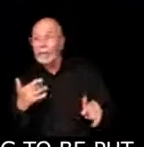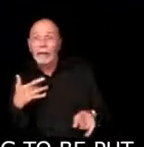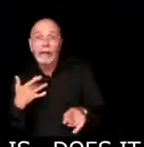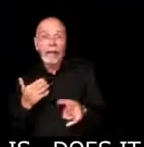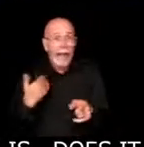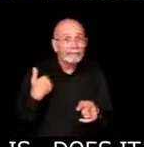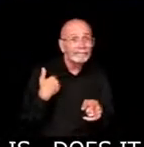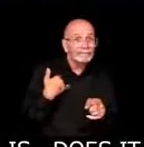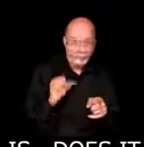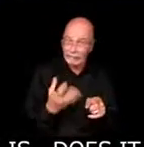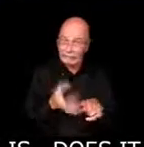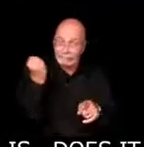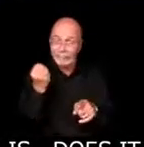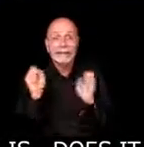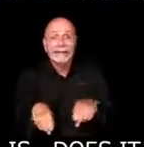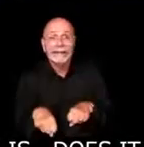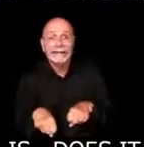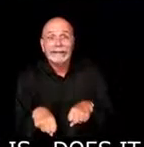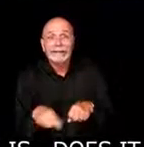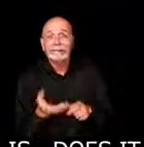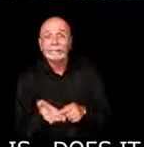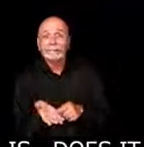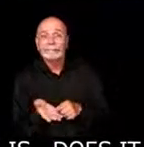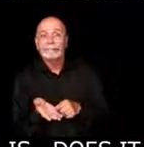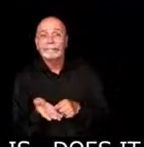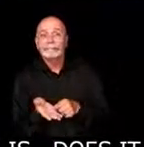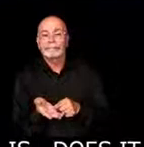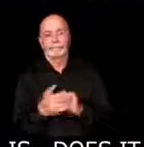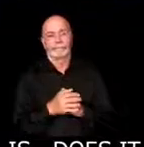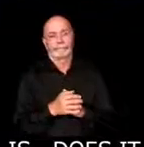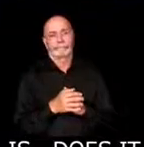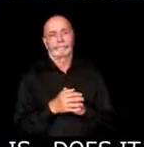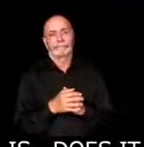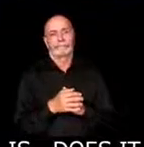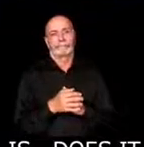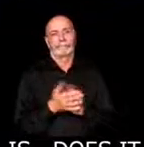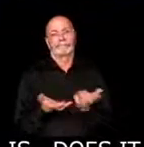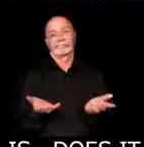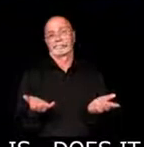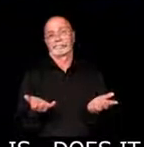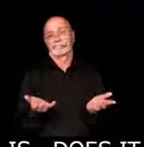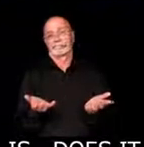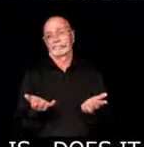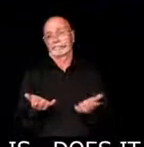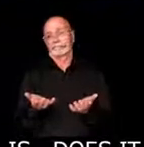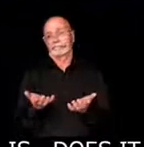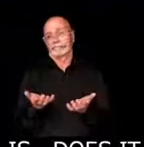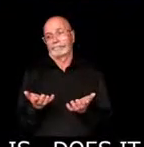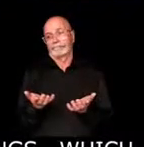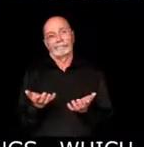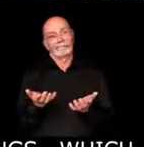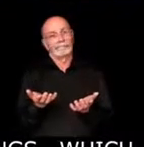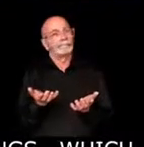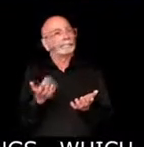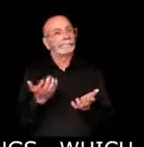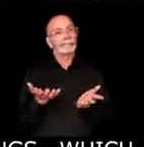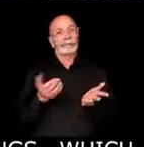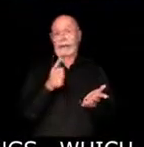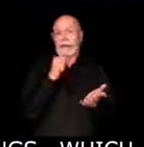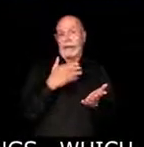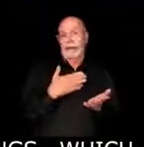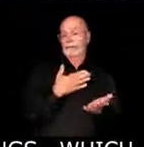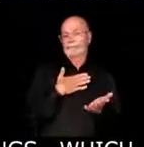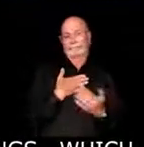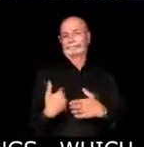we obtain it? You know, all of, all of those types of things, which is not, it's not falling under my core responsibilities